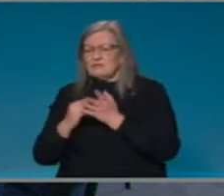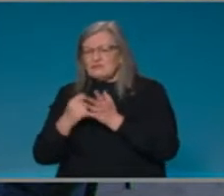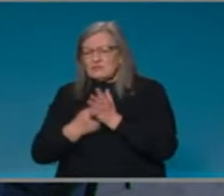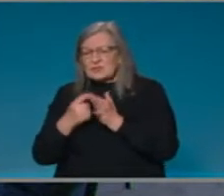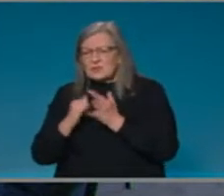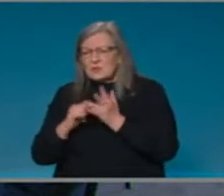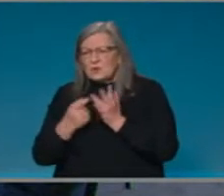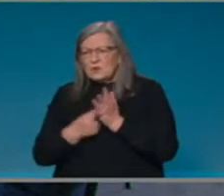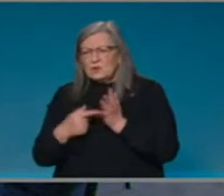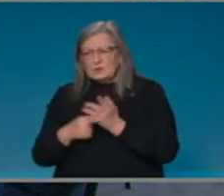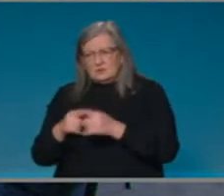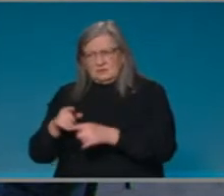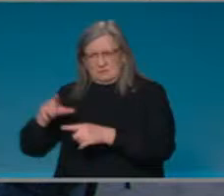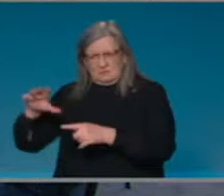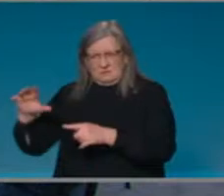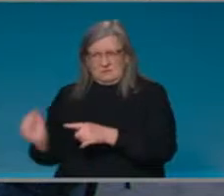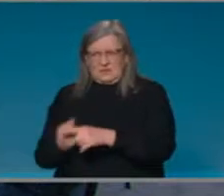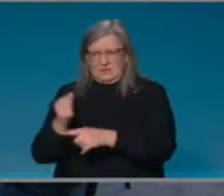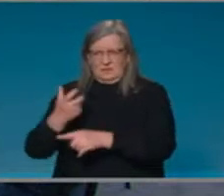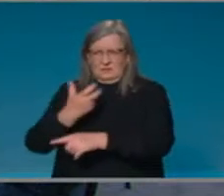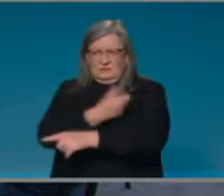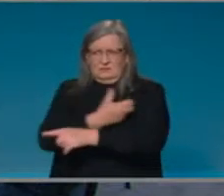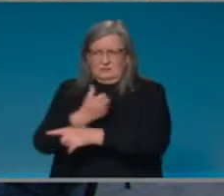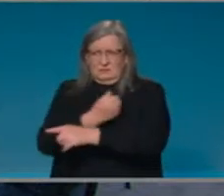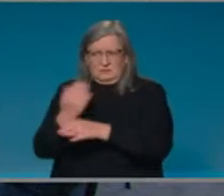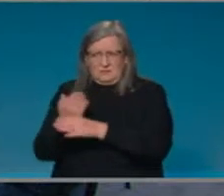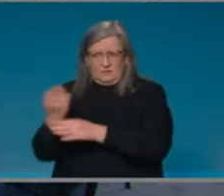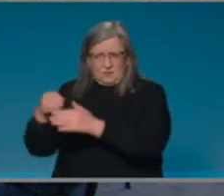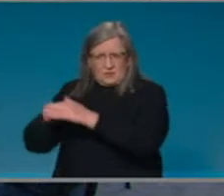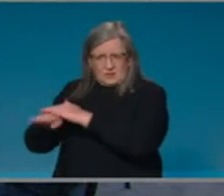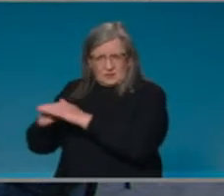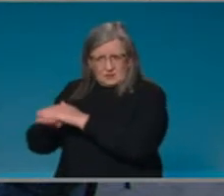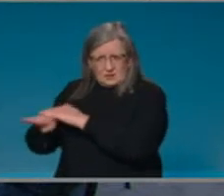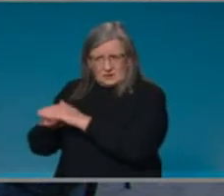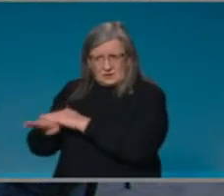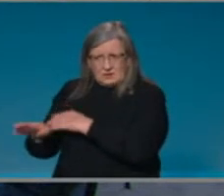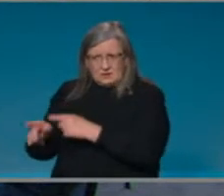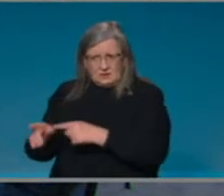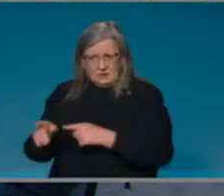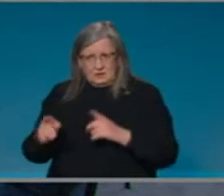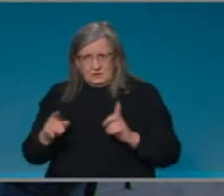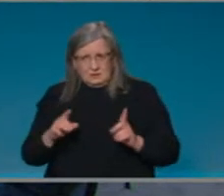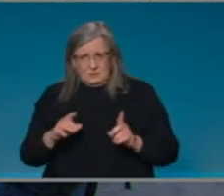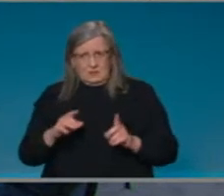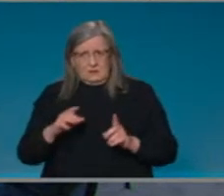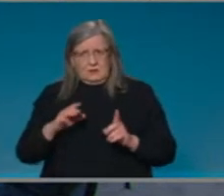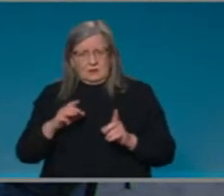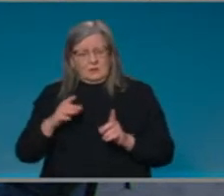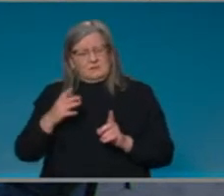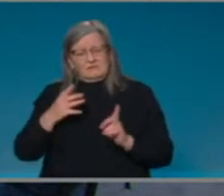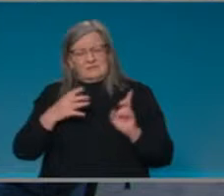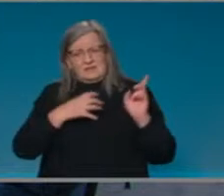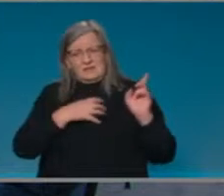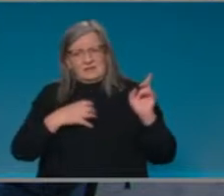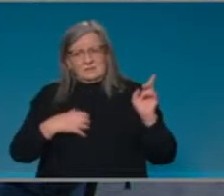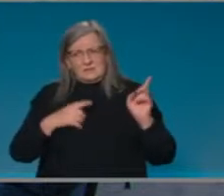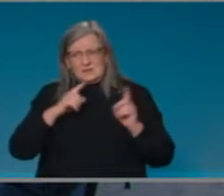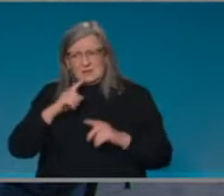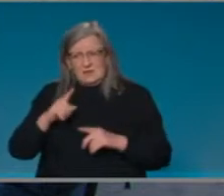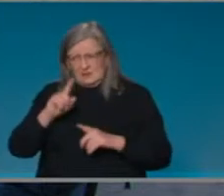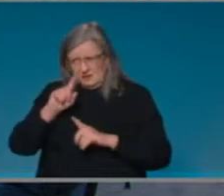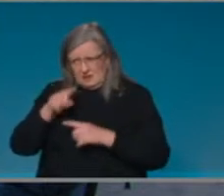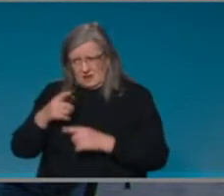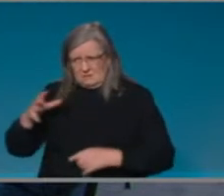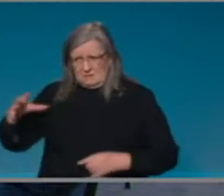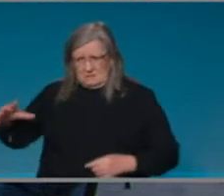mandatory vaccination policy. Would you at least encourage other public facing companies to pursue such